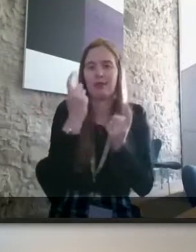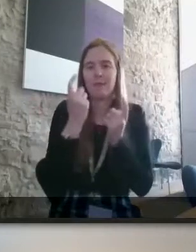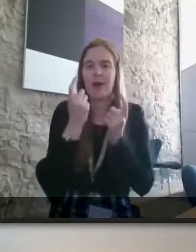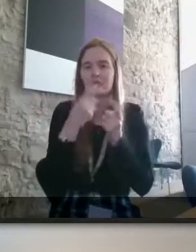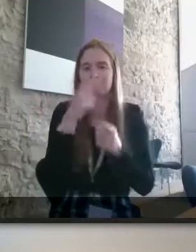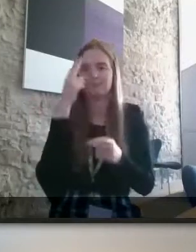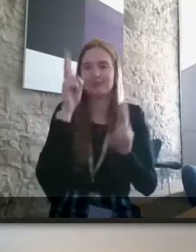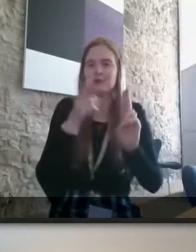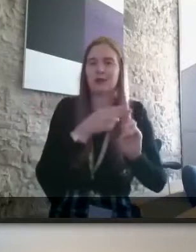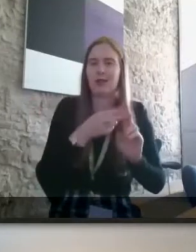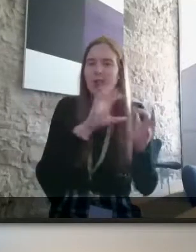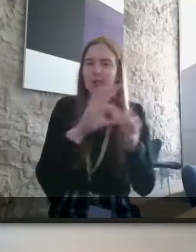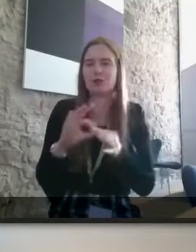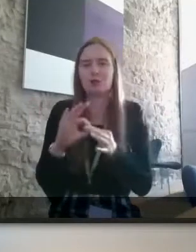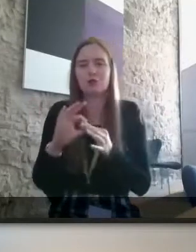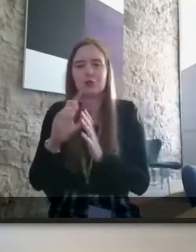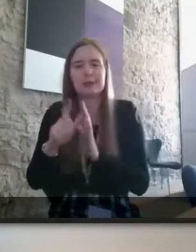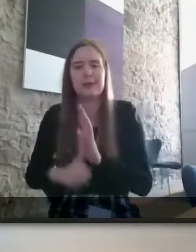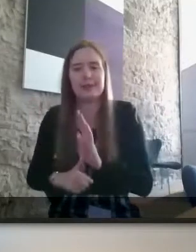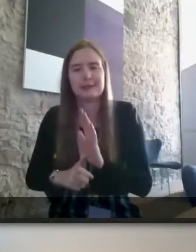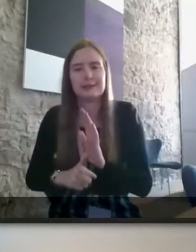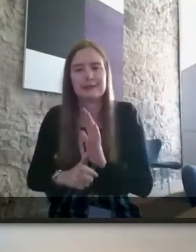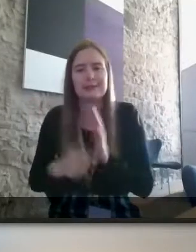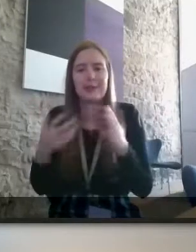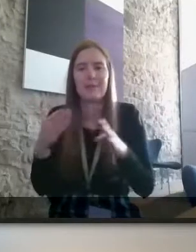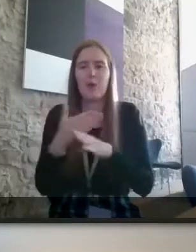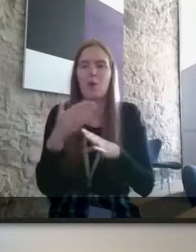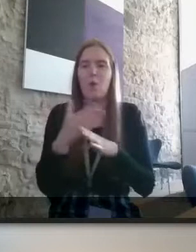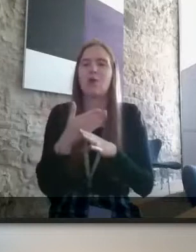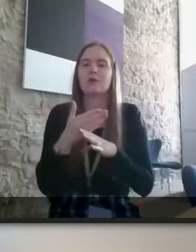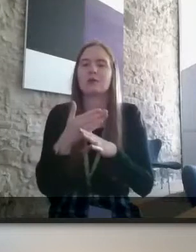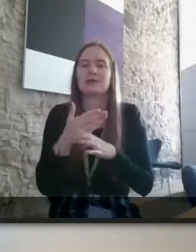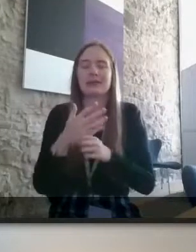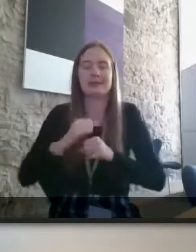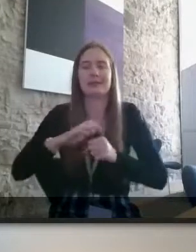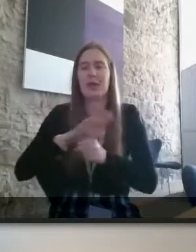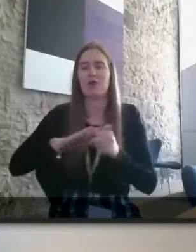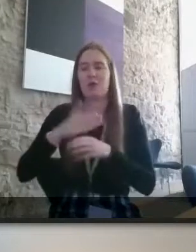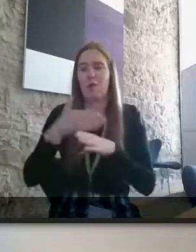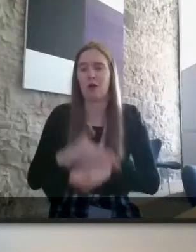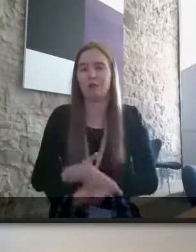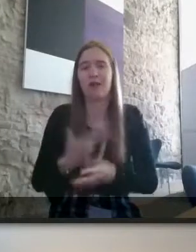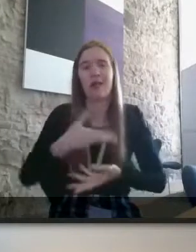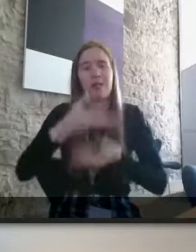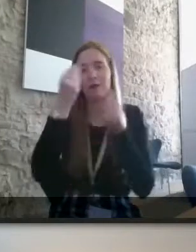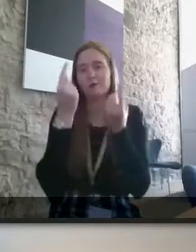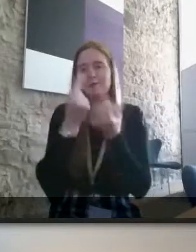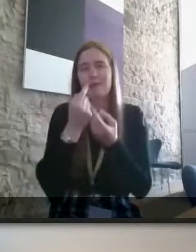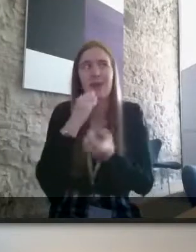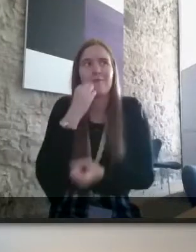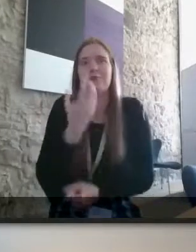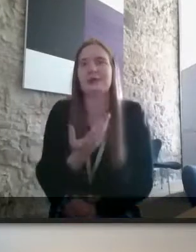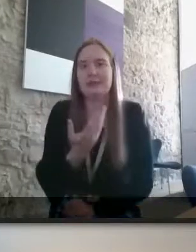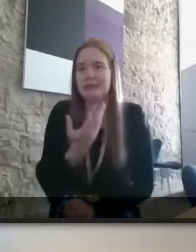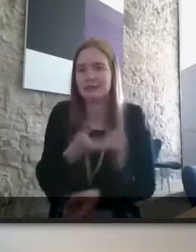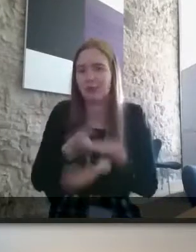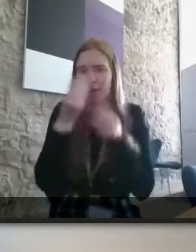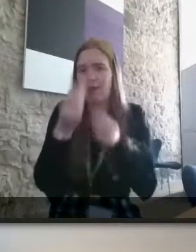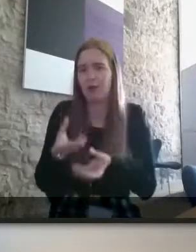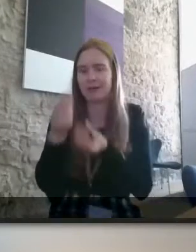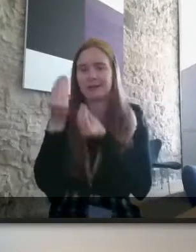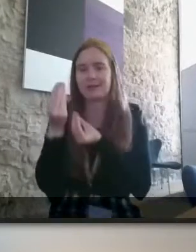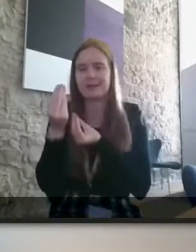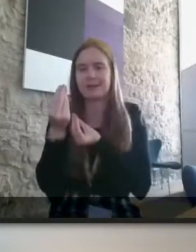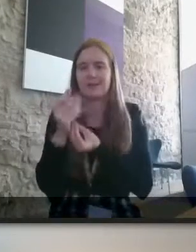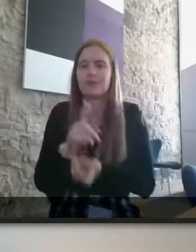relating to impairments because you know i've worked in this field for a long time and i learned something new every day and you know people's experiences are